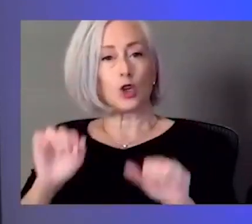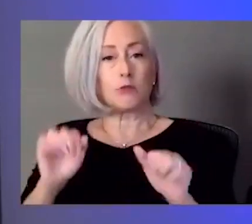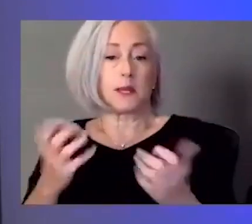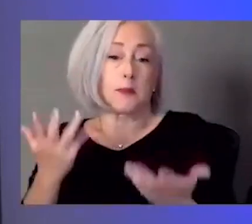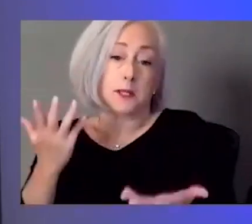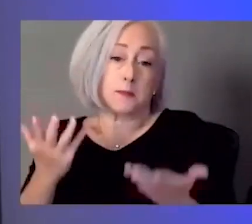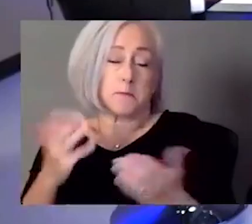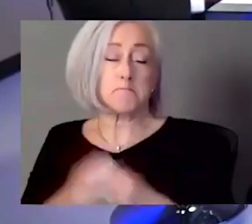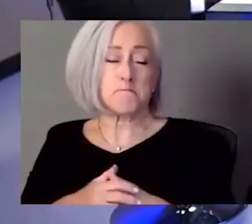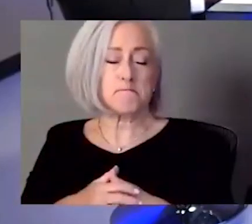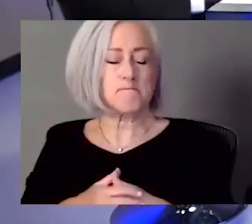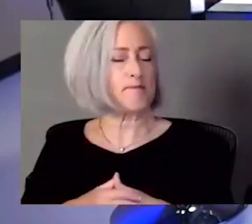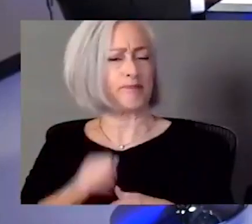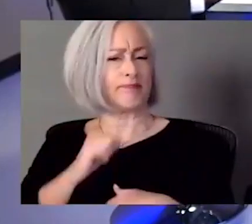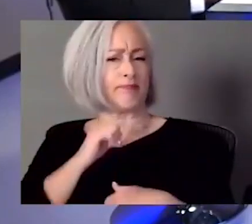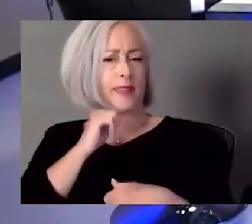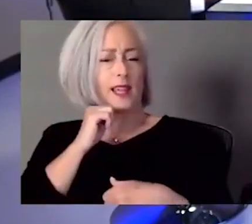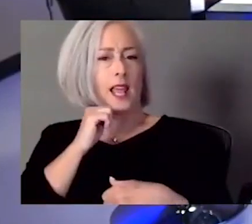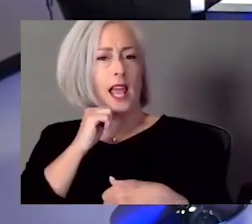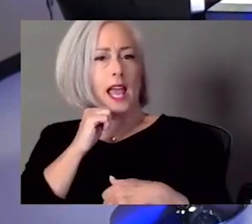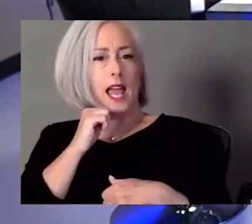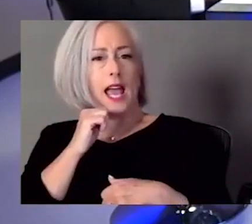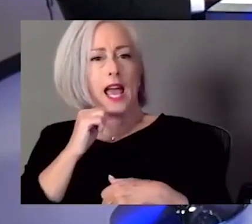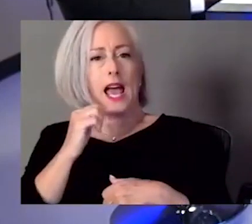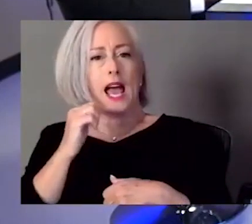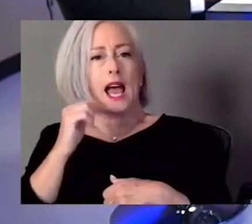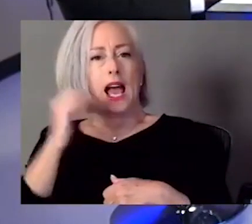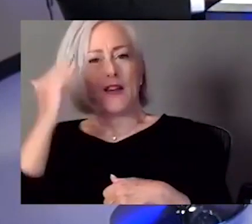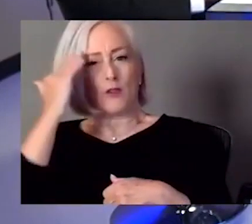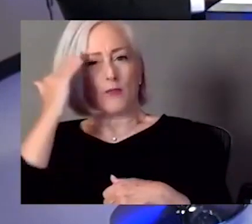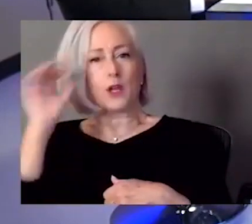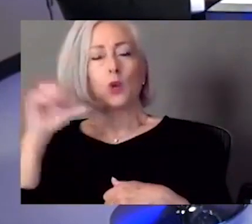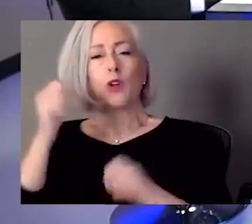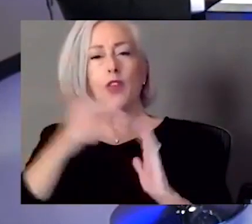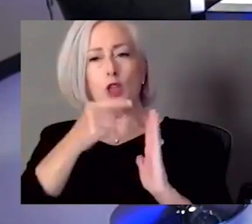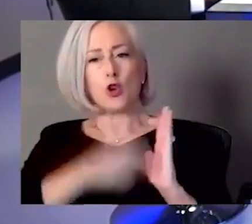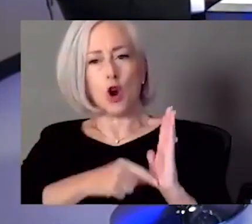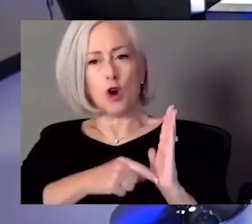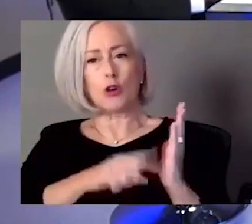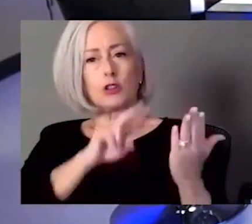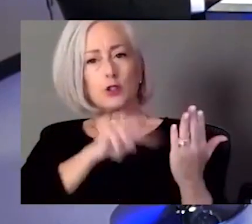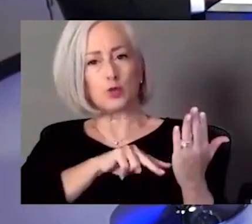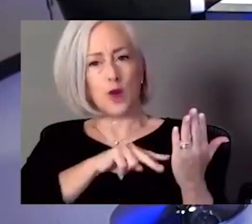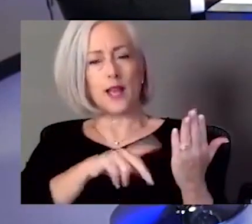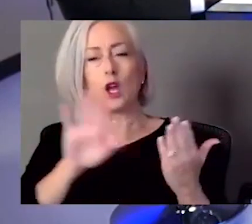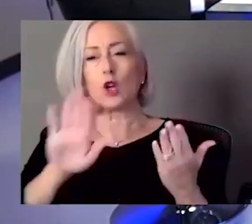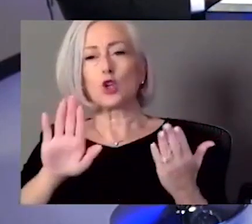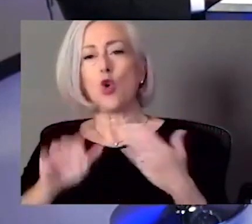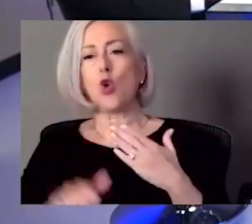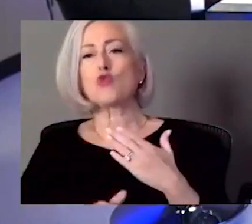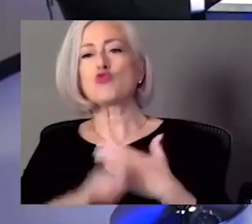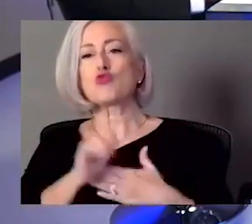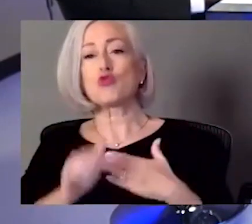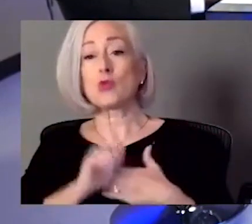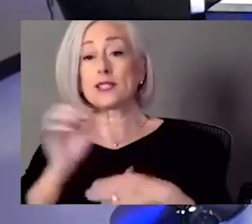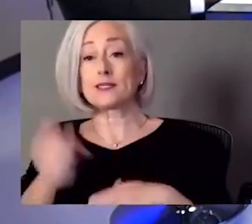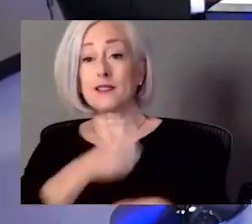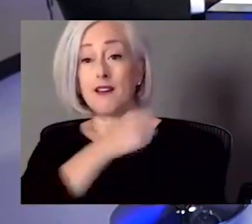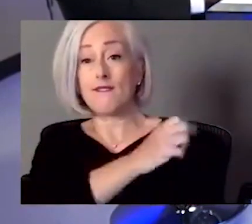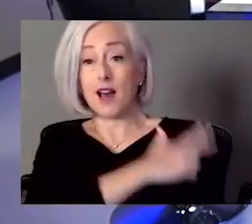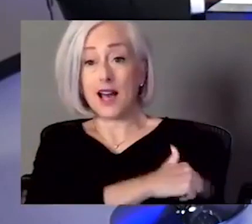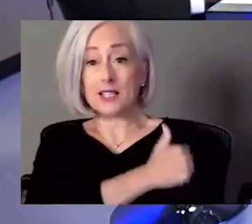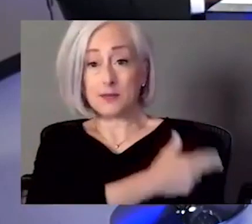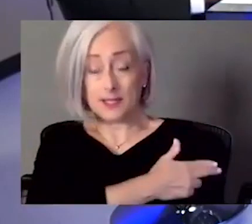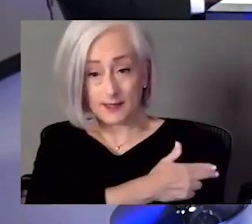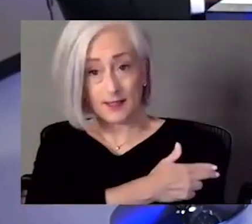I, I'm familiar with other, uh, studies and articles showing that your risk of hospitalization and death is increased after COVID. Your